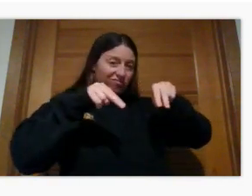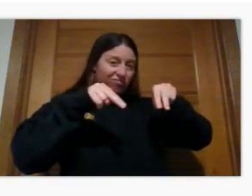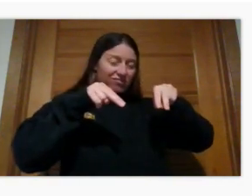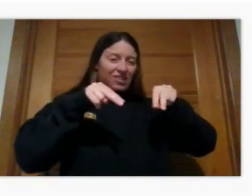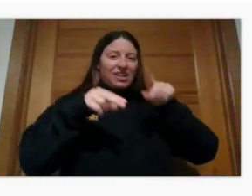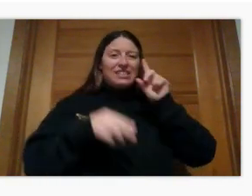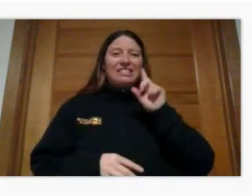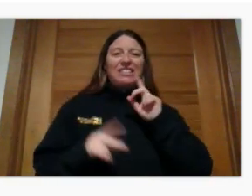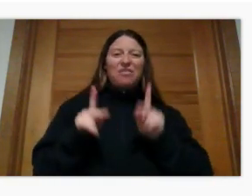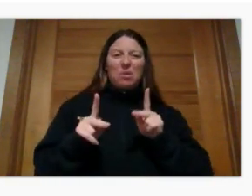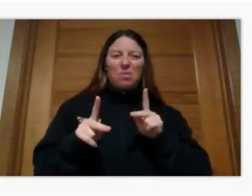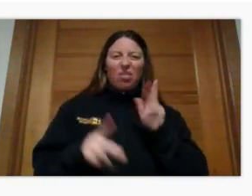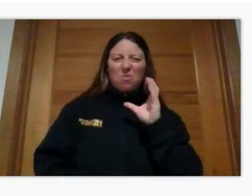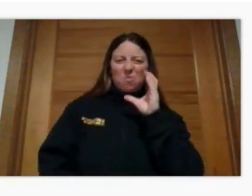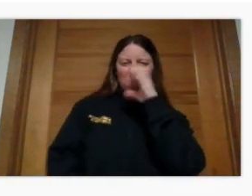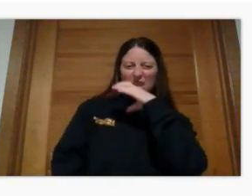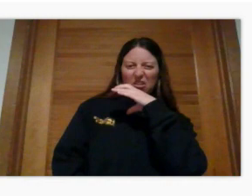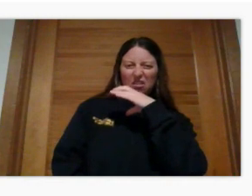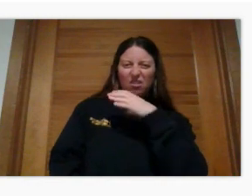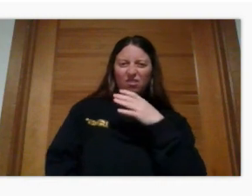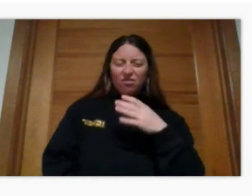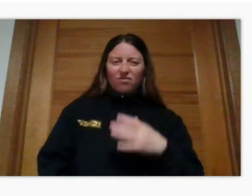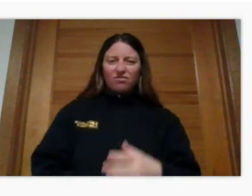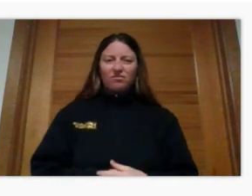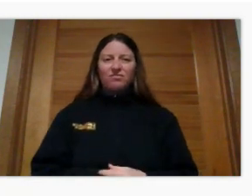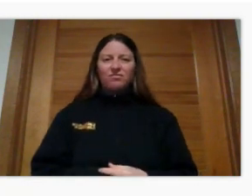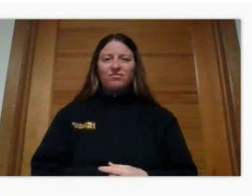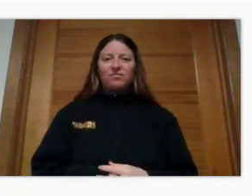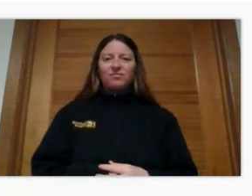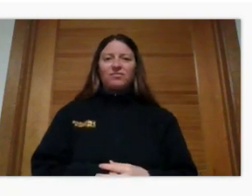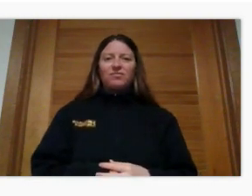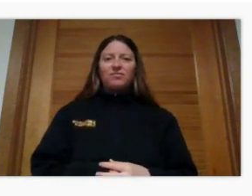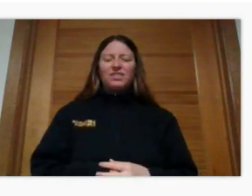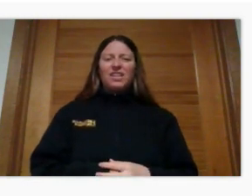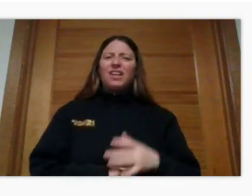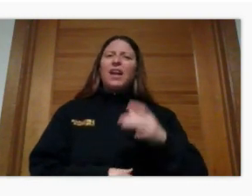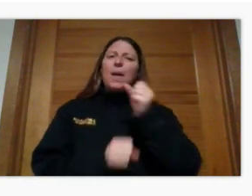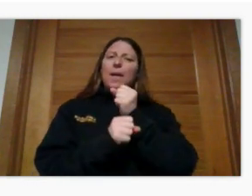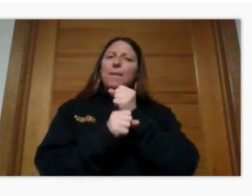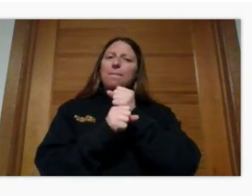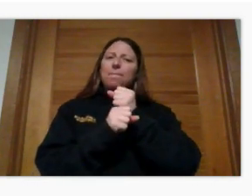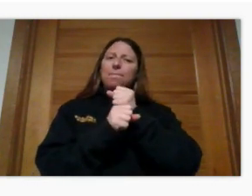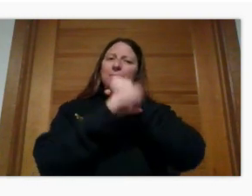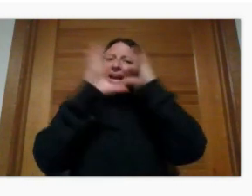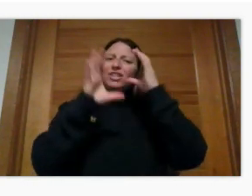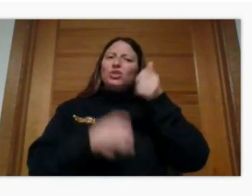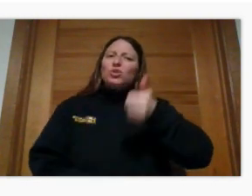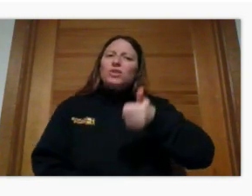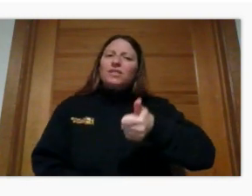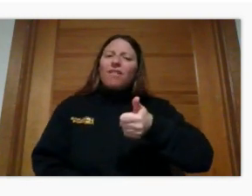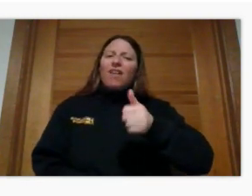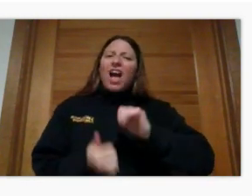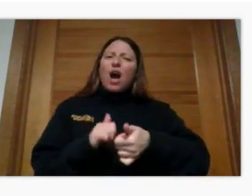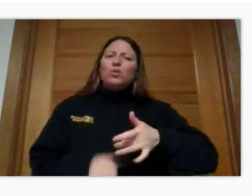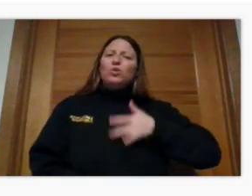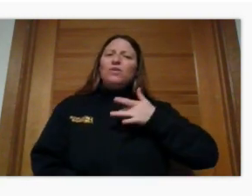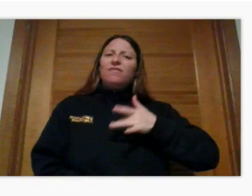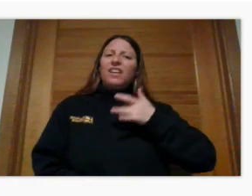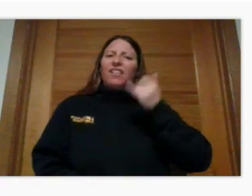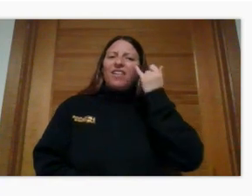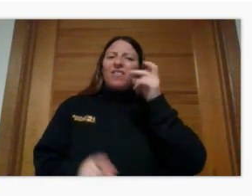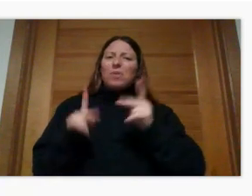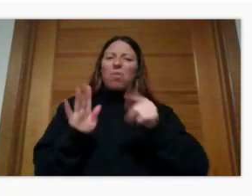Now, imagine that because you're different, that people think you can't do anything.